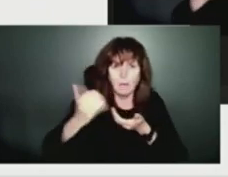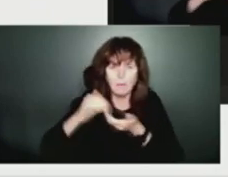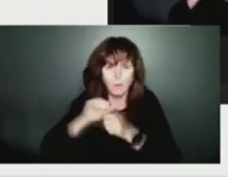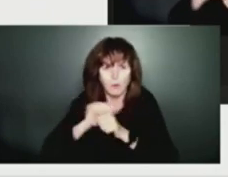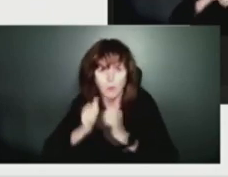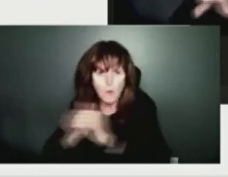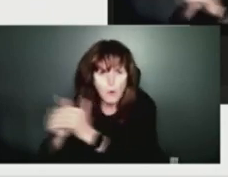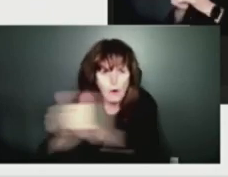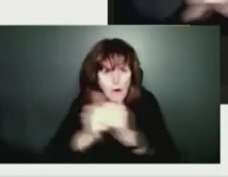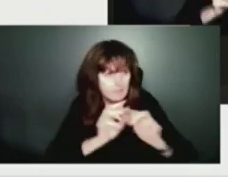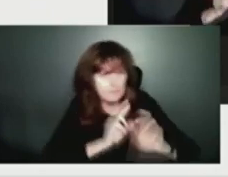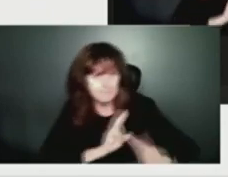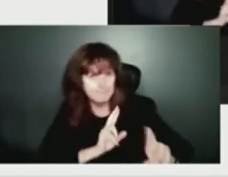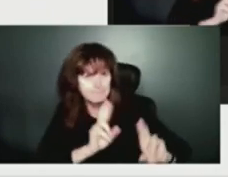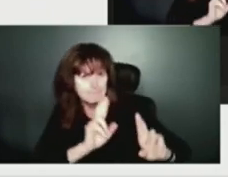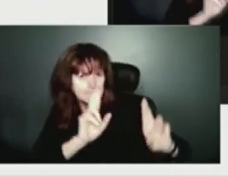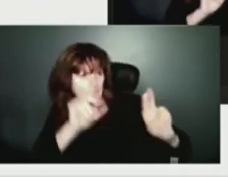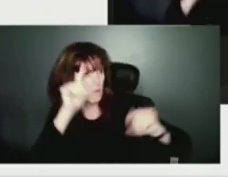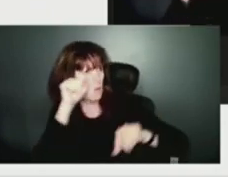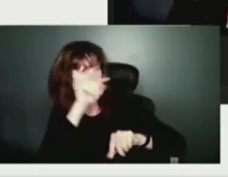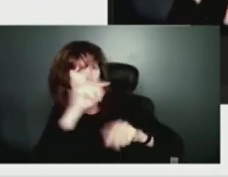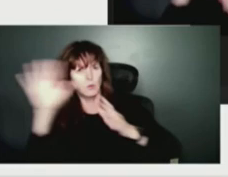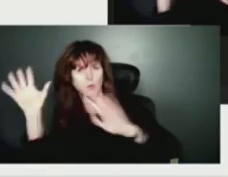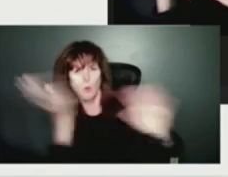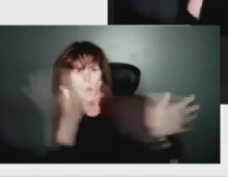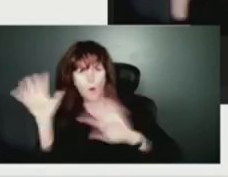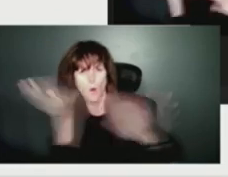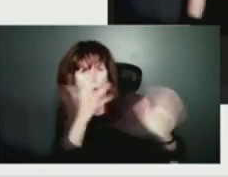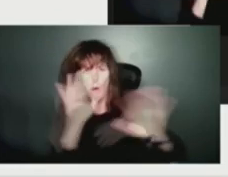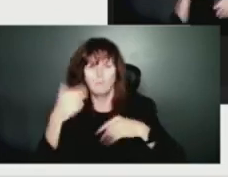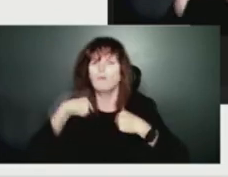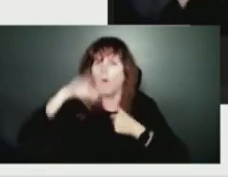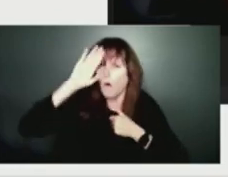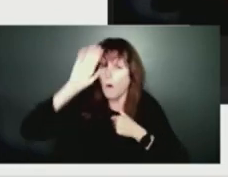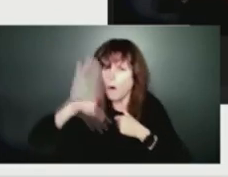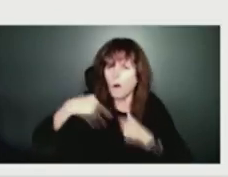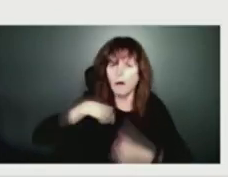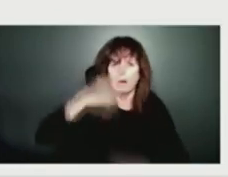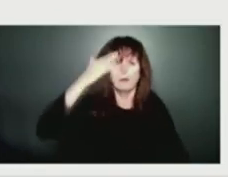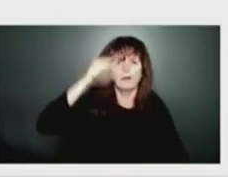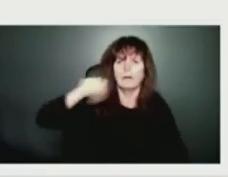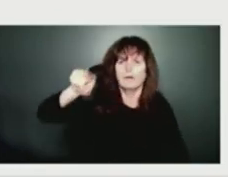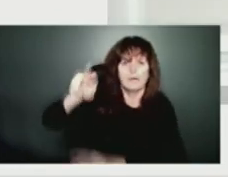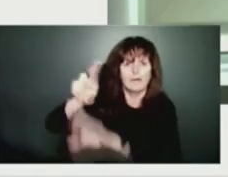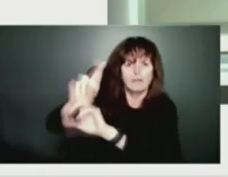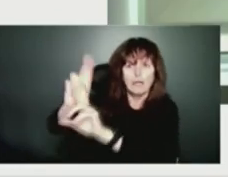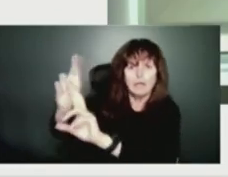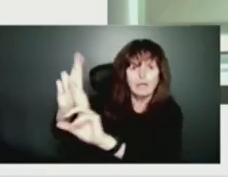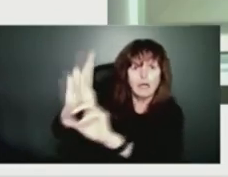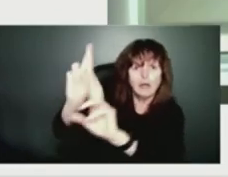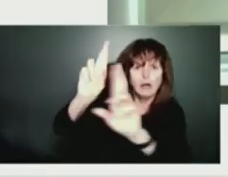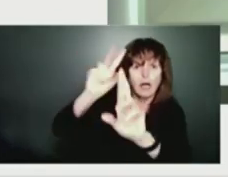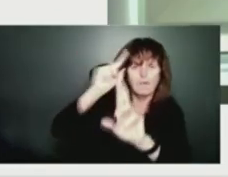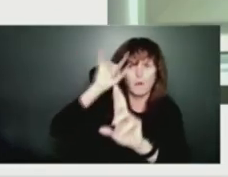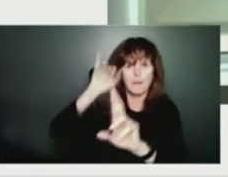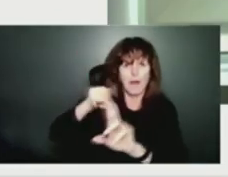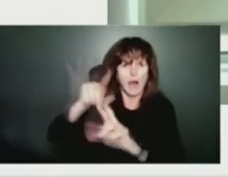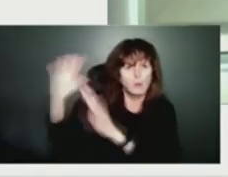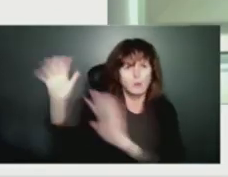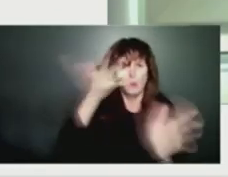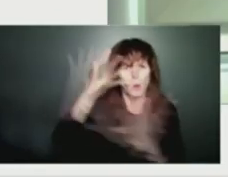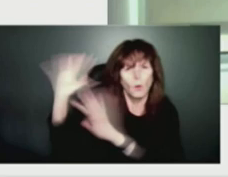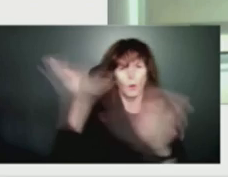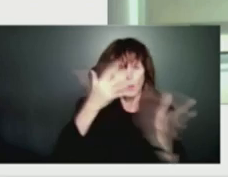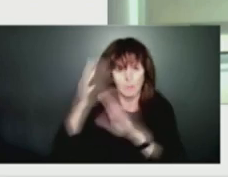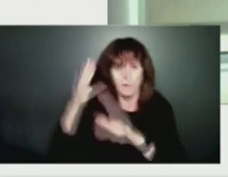We know that there's other partners that are fully engaged in their own preparations at this time and we hope to have others join us in the future here as we're going to